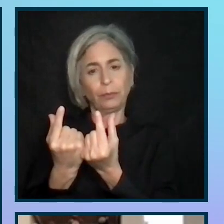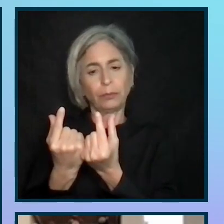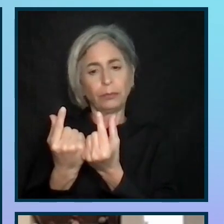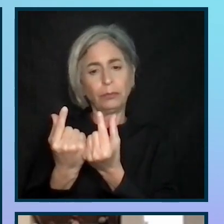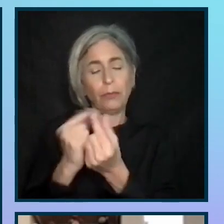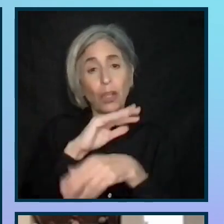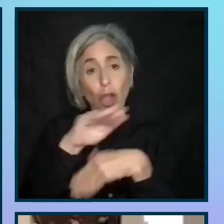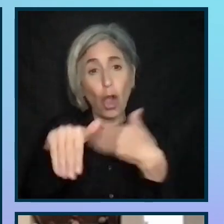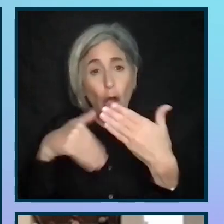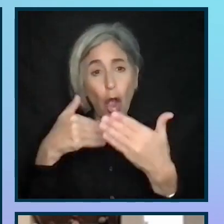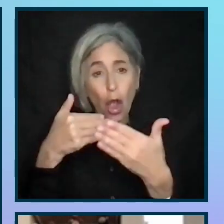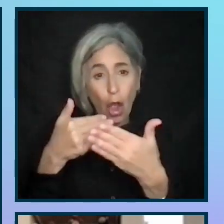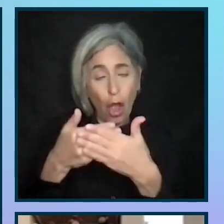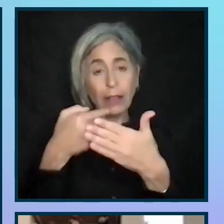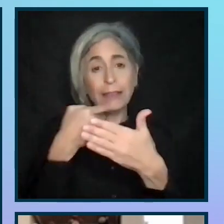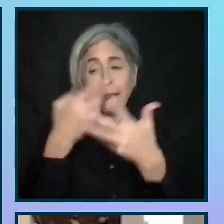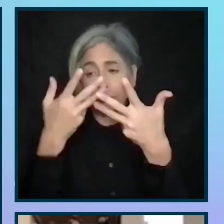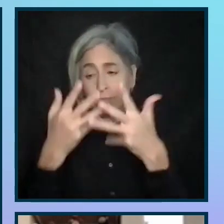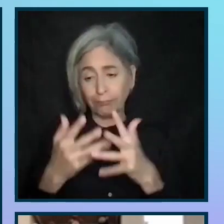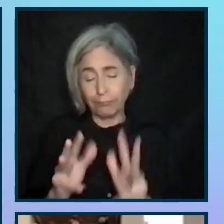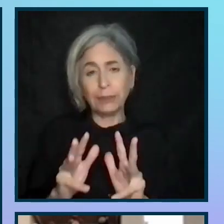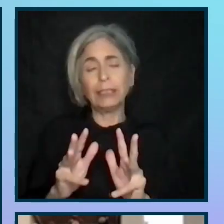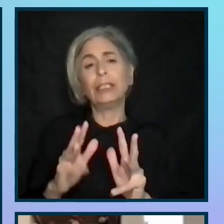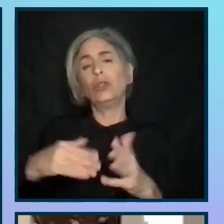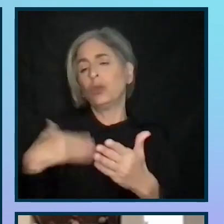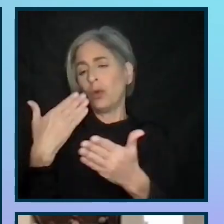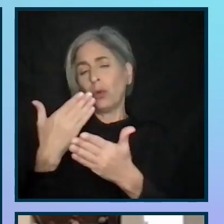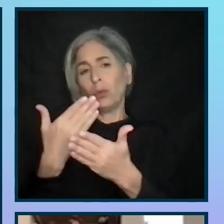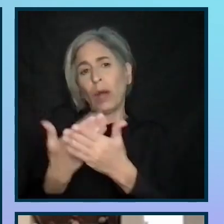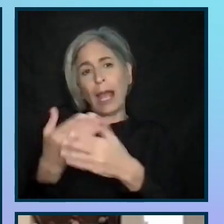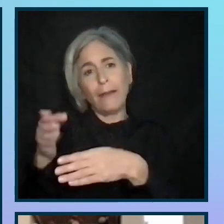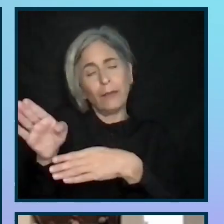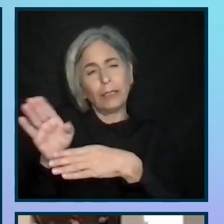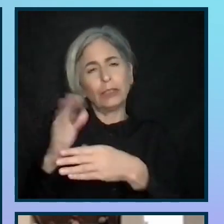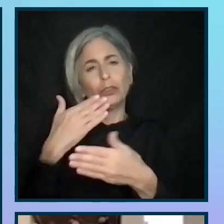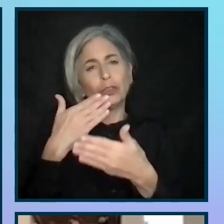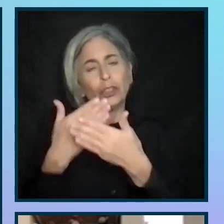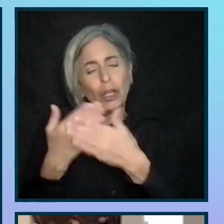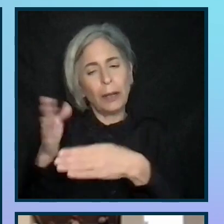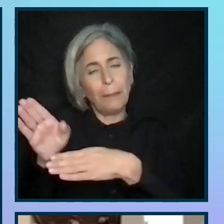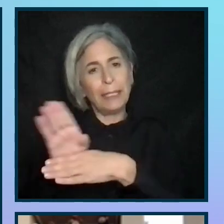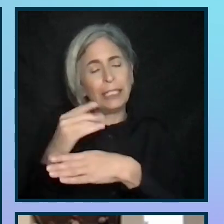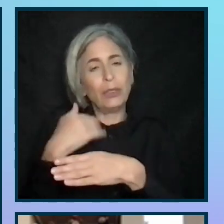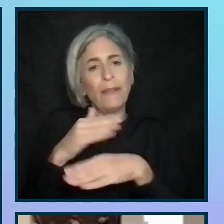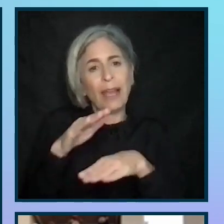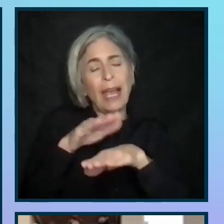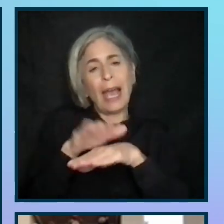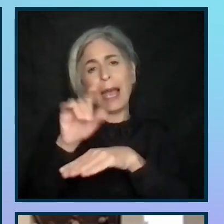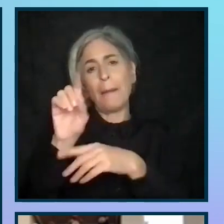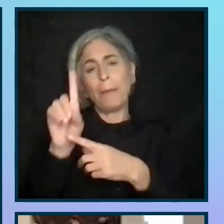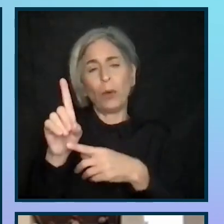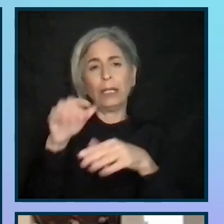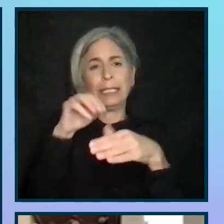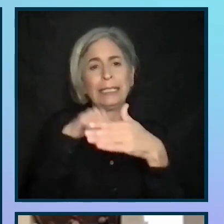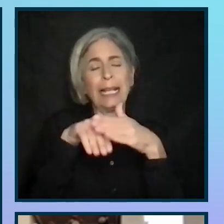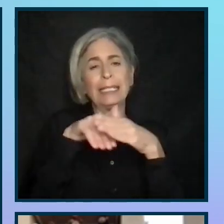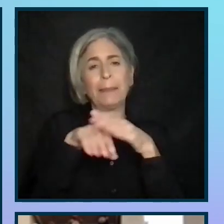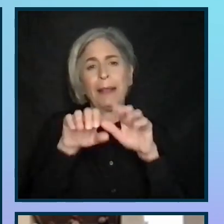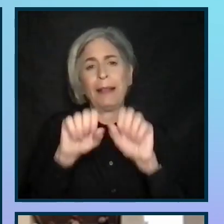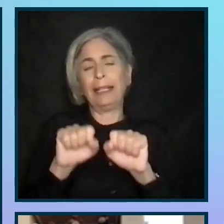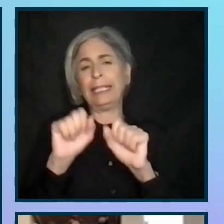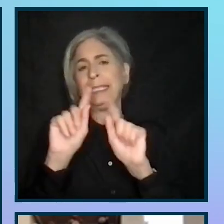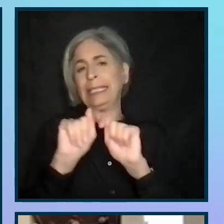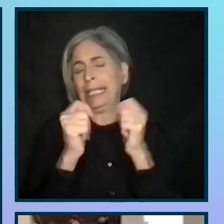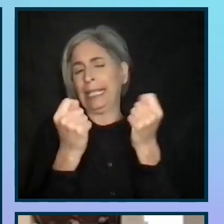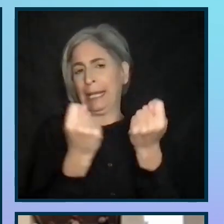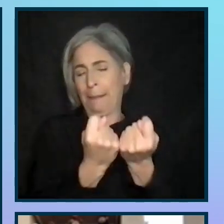All of this being said, you might reach a certain threshold where it makes business sense to have an onboard accessibility team. At